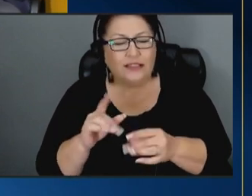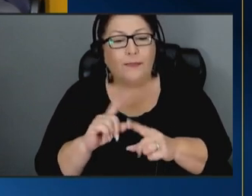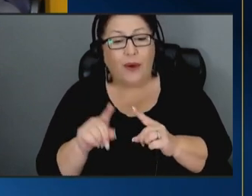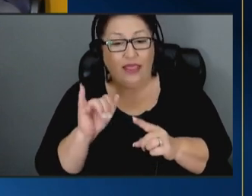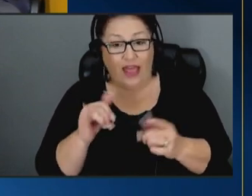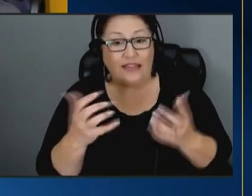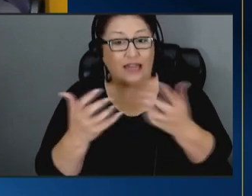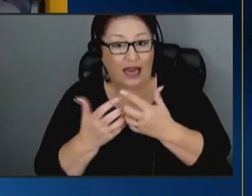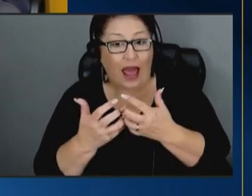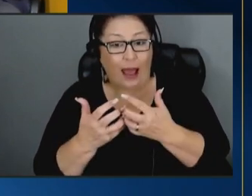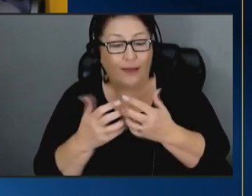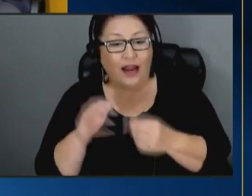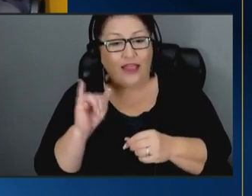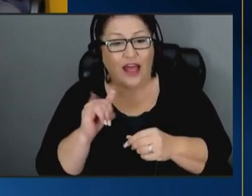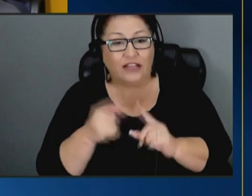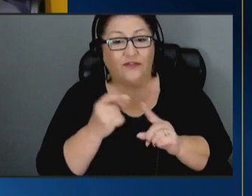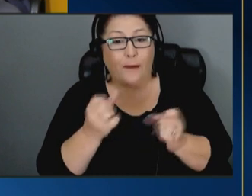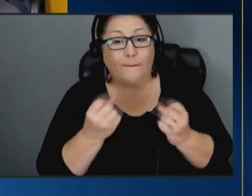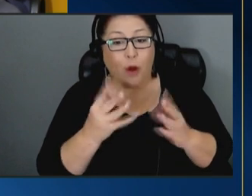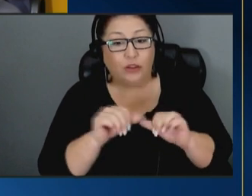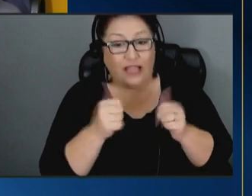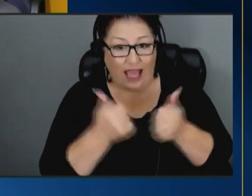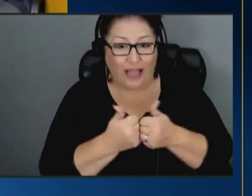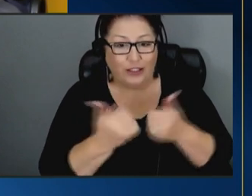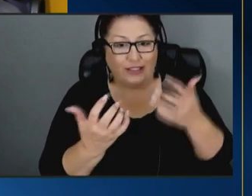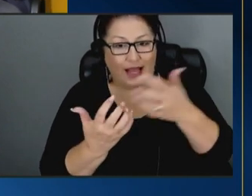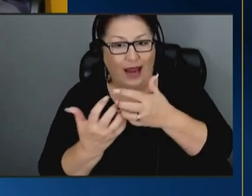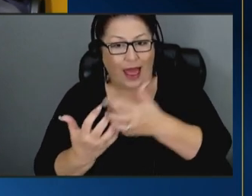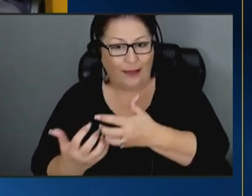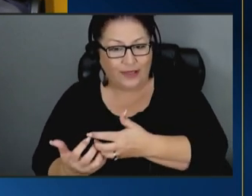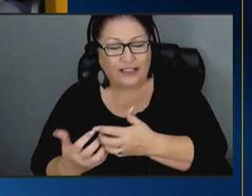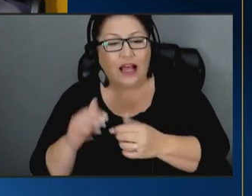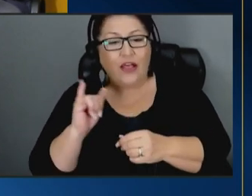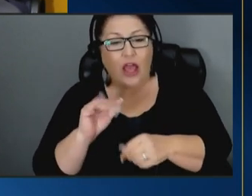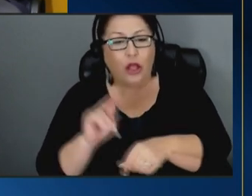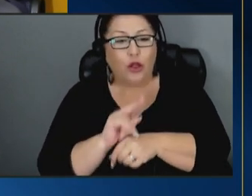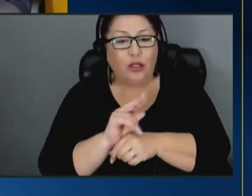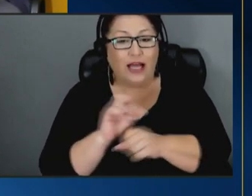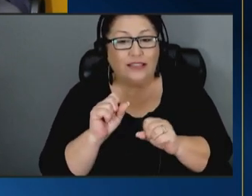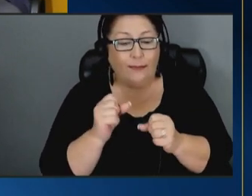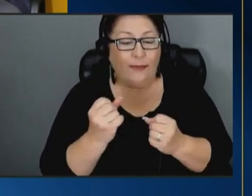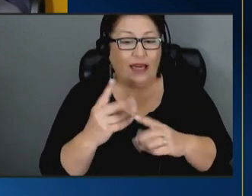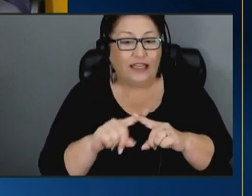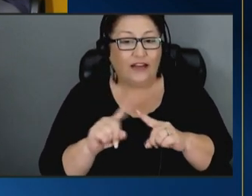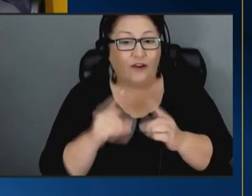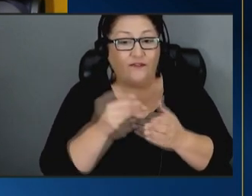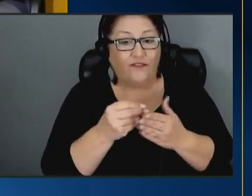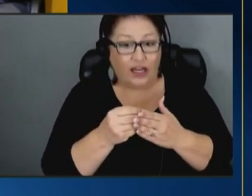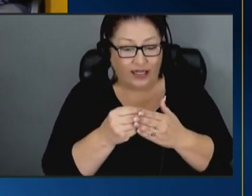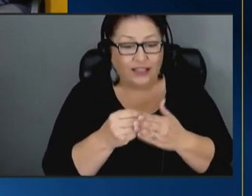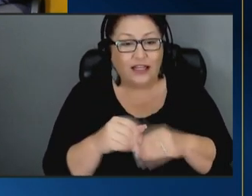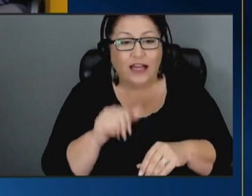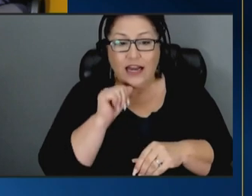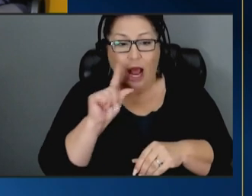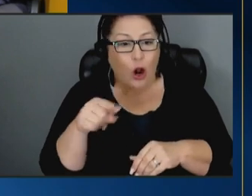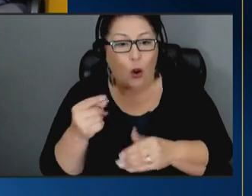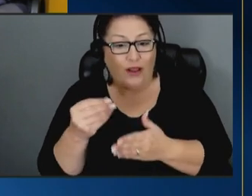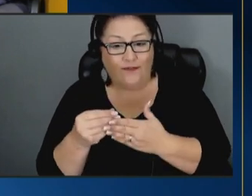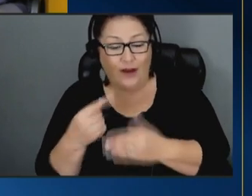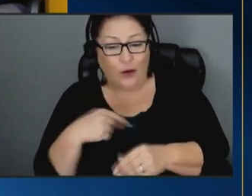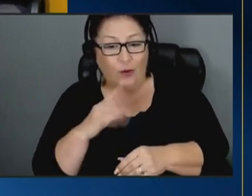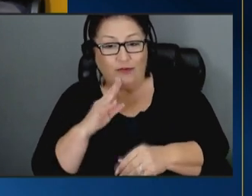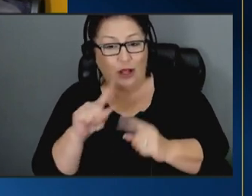it's a sort of came from multi-agency alignment that you know utilized lots of different funding streams not just the funding streams we've talked about here today